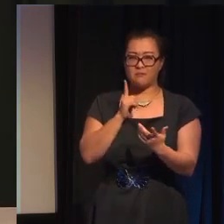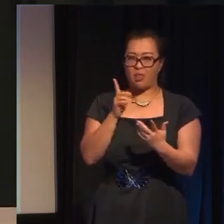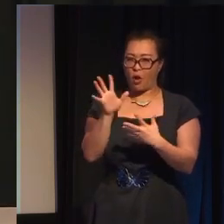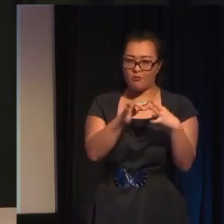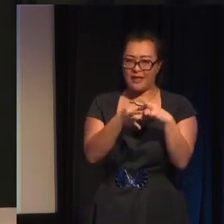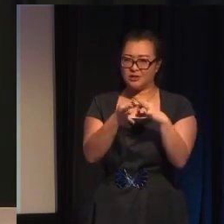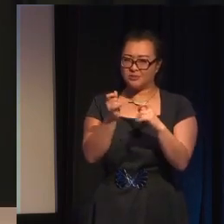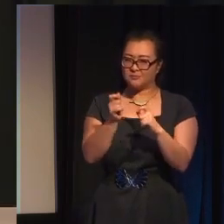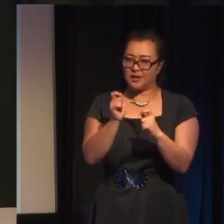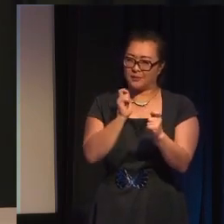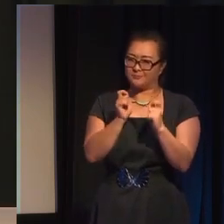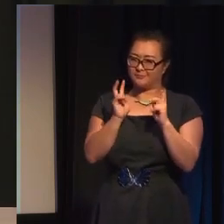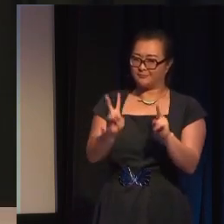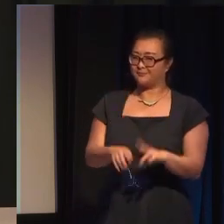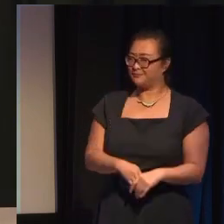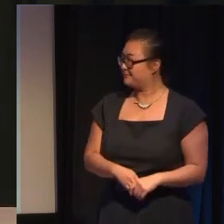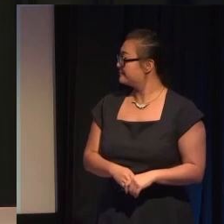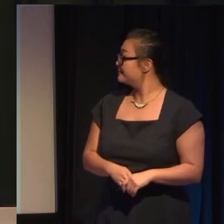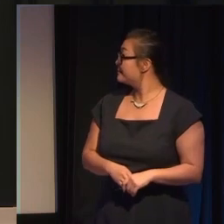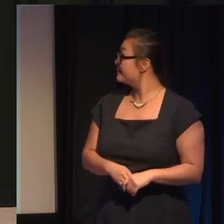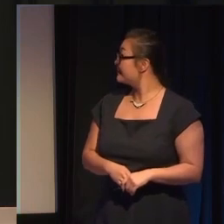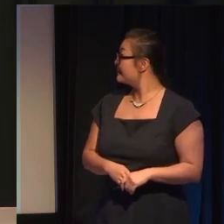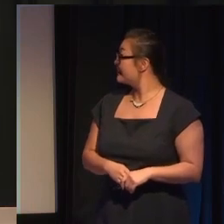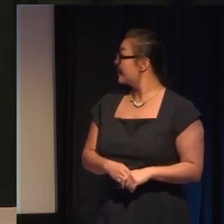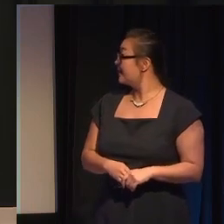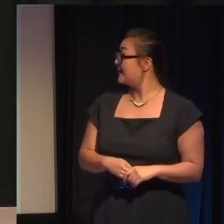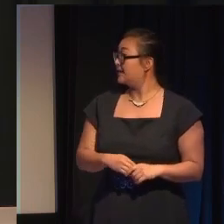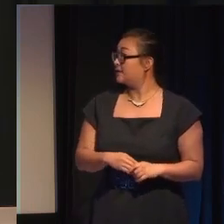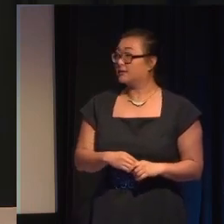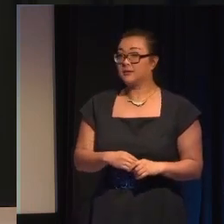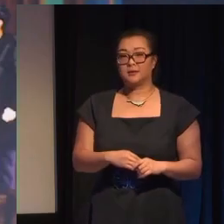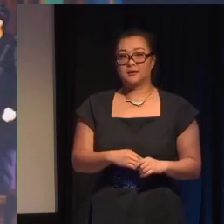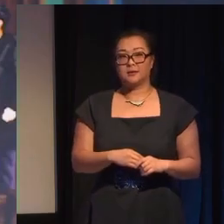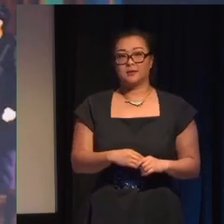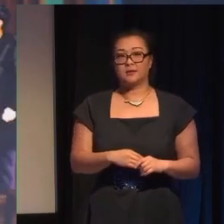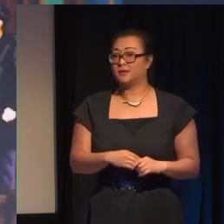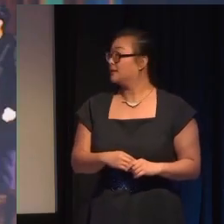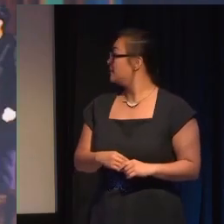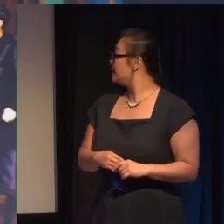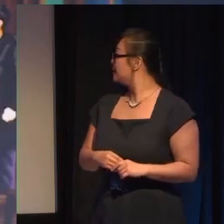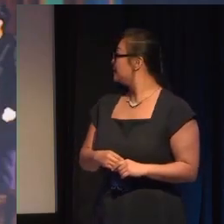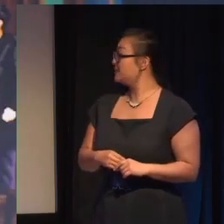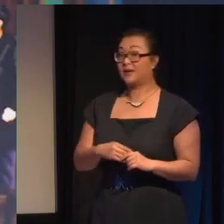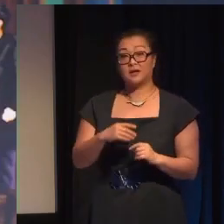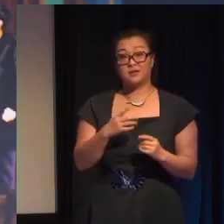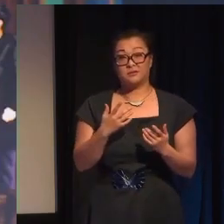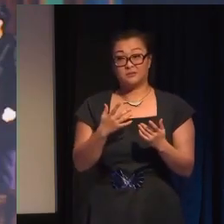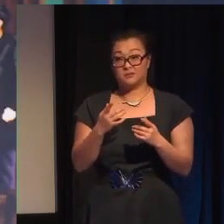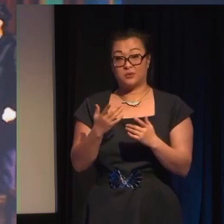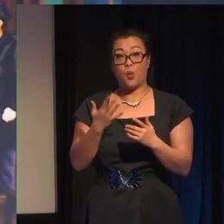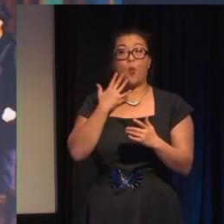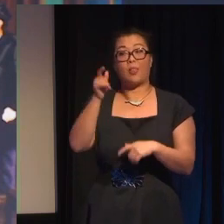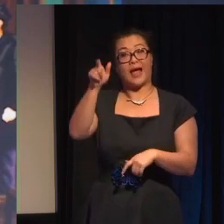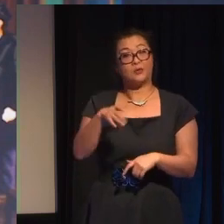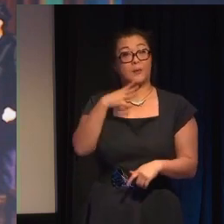so as originally planned, Connie and Miles still had clandestine meetings in a coffee shop although we had established that